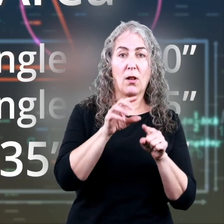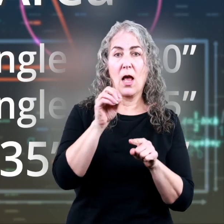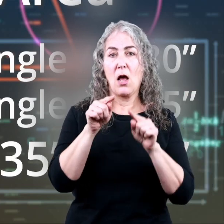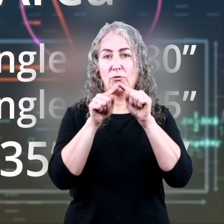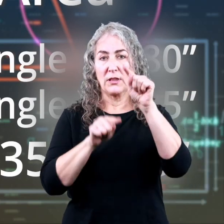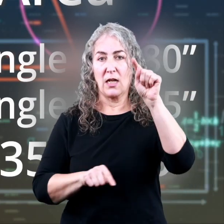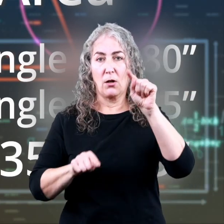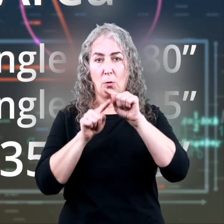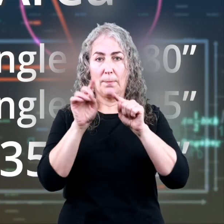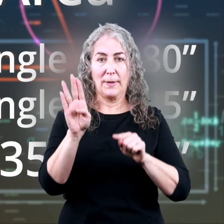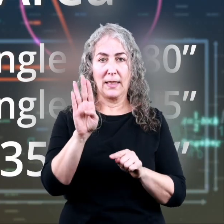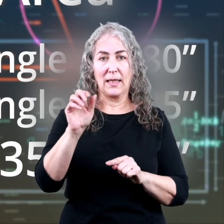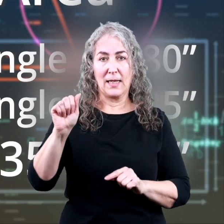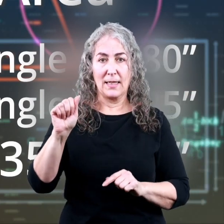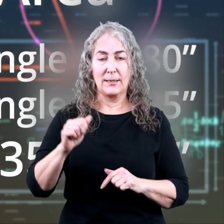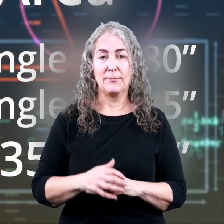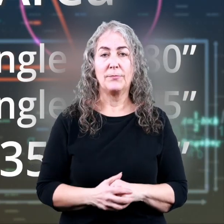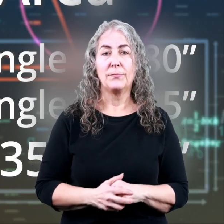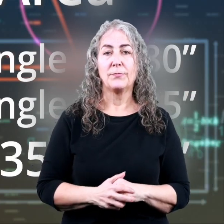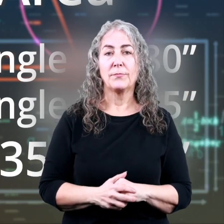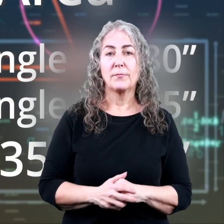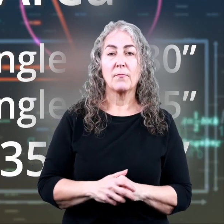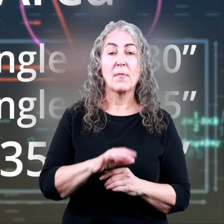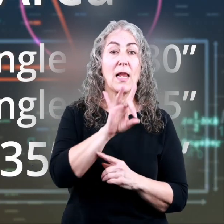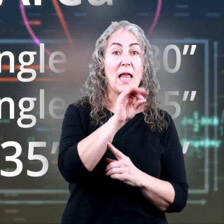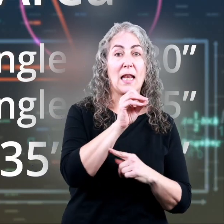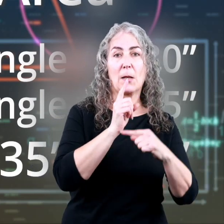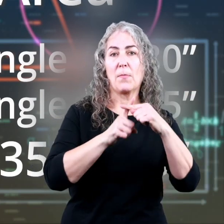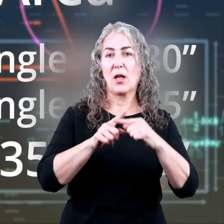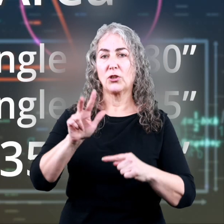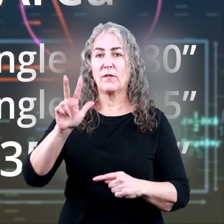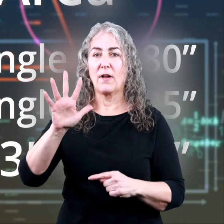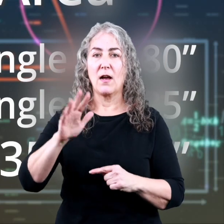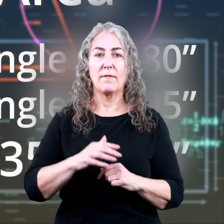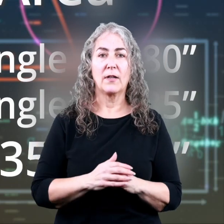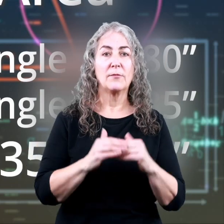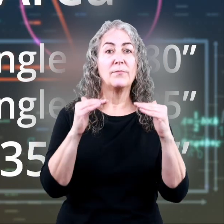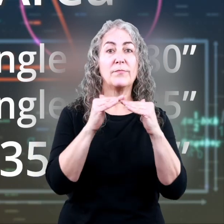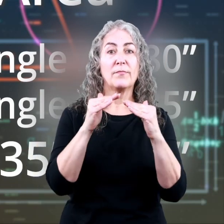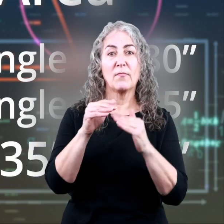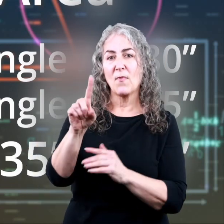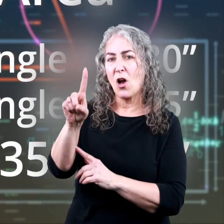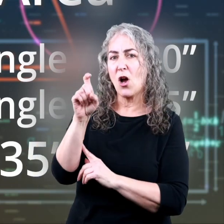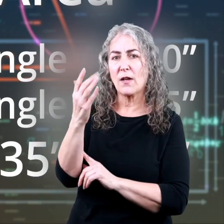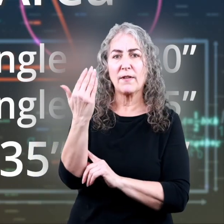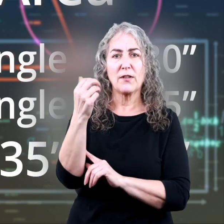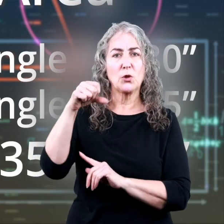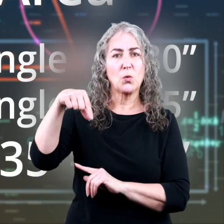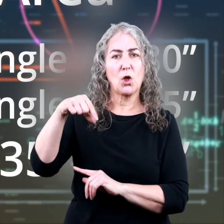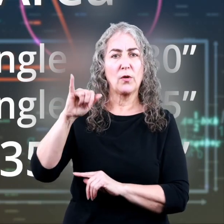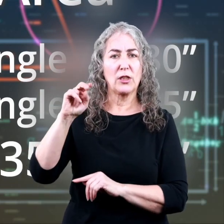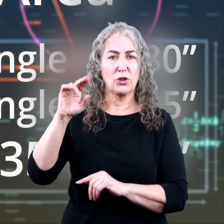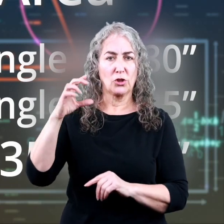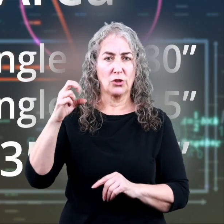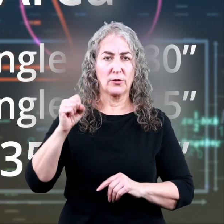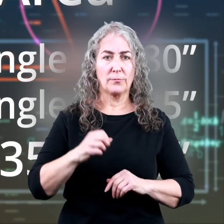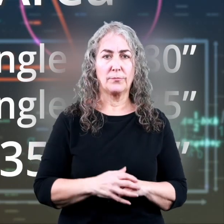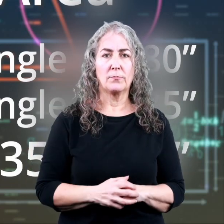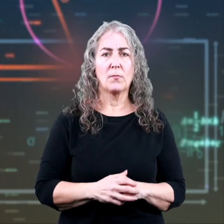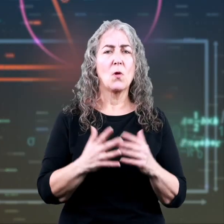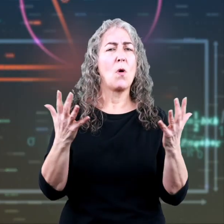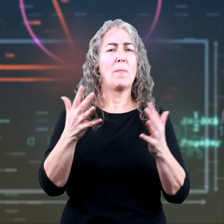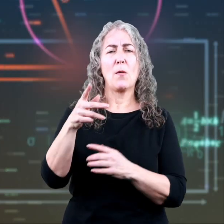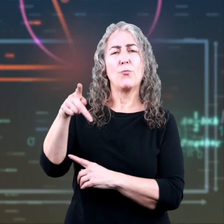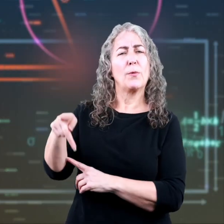and rectangle B, the total area is 80 plus 35 or 115 square inches.